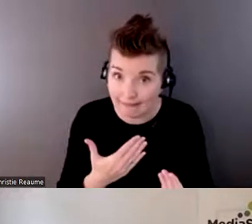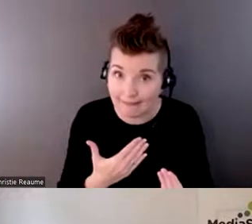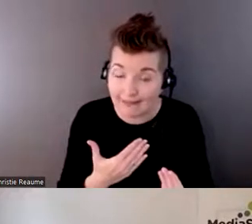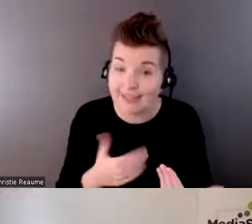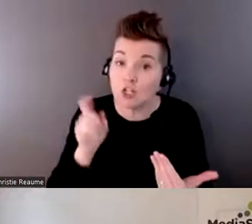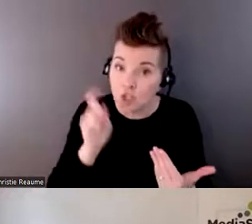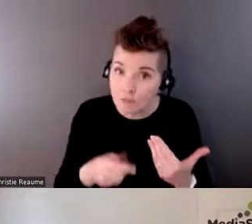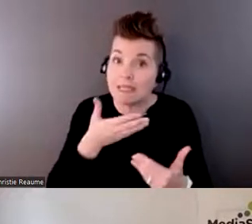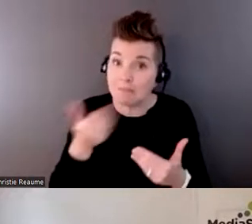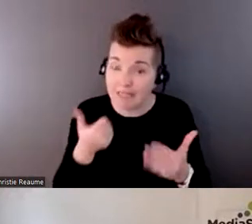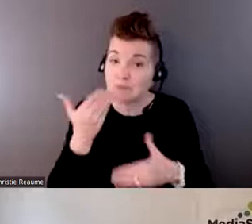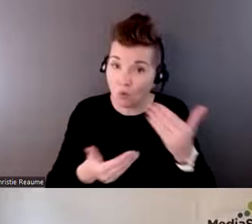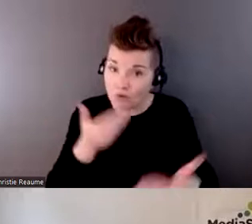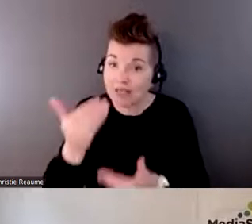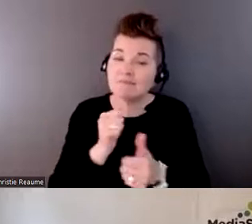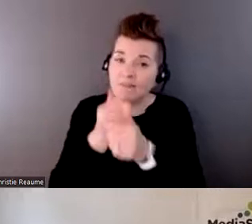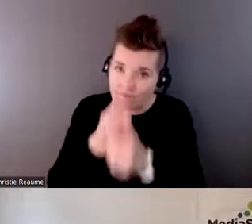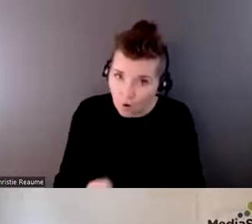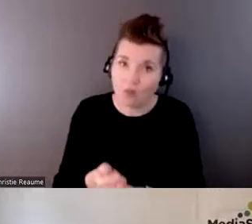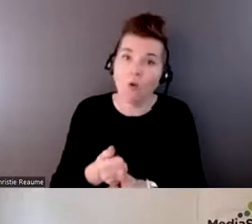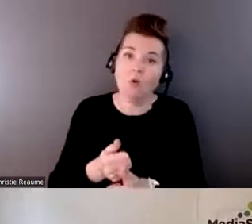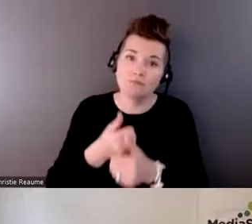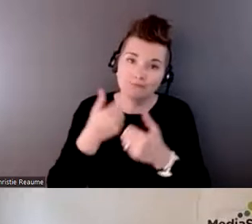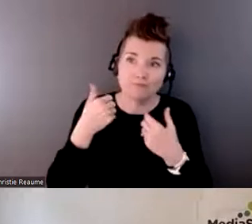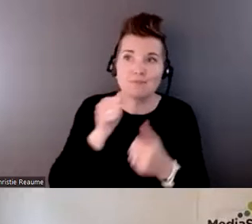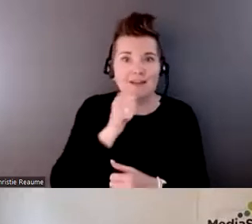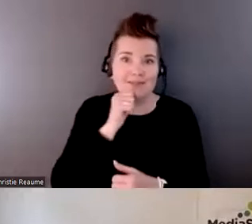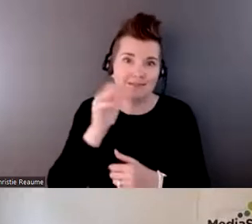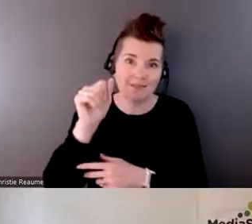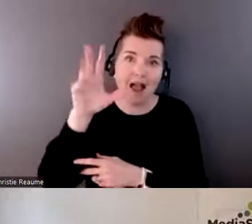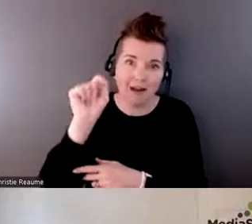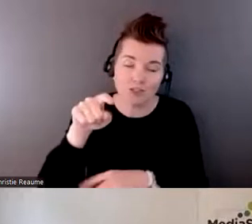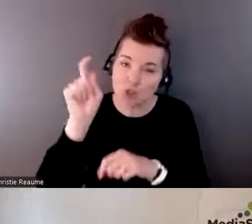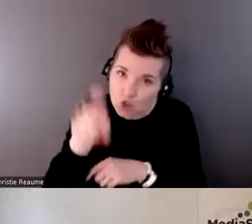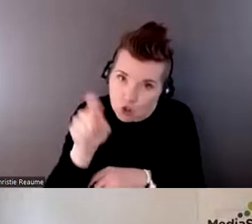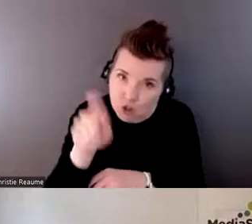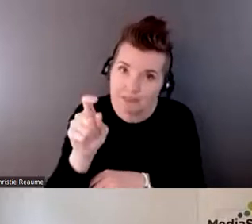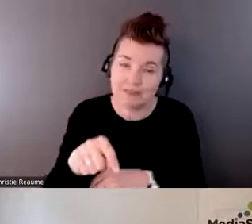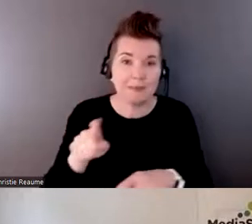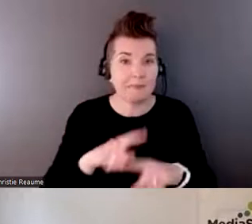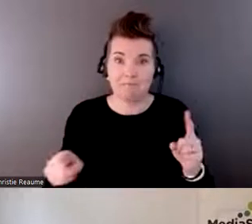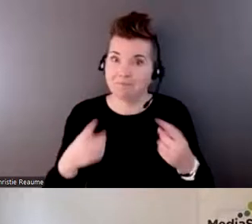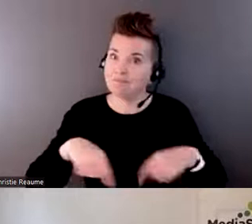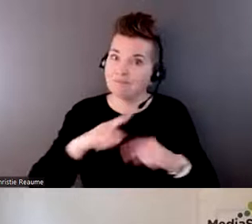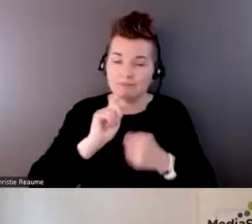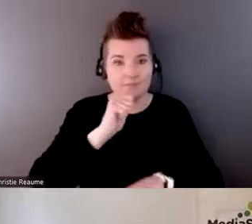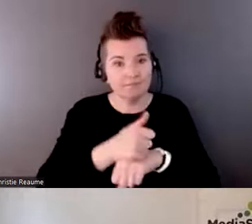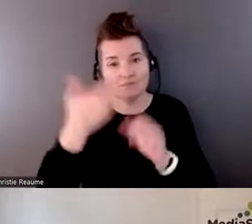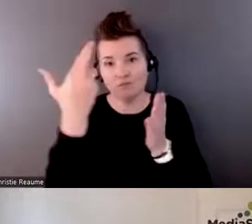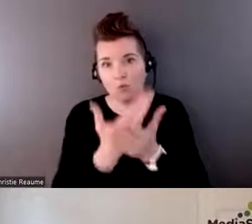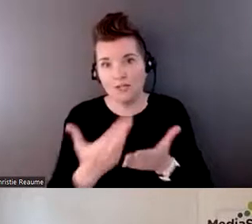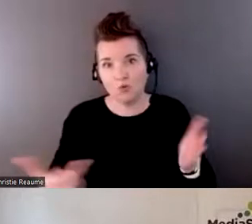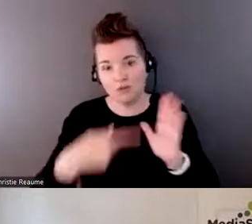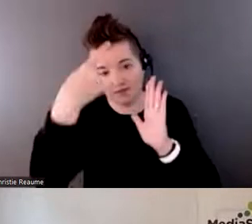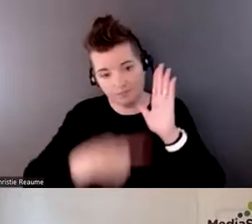practices, protecting donor information, sponsor information, that kind of thing. So we have lots of resources available for nonprofits for